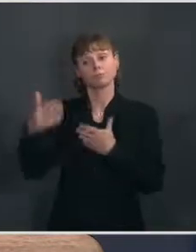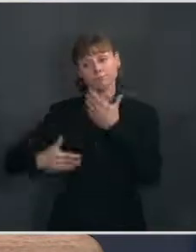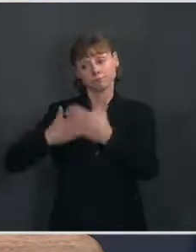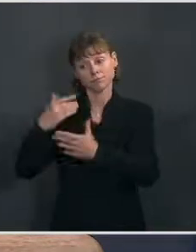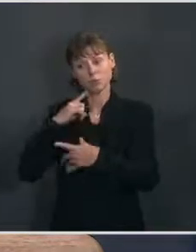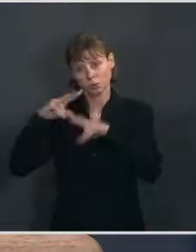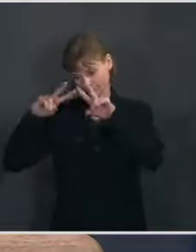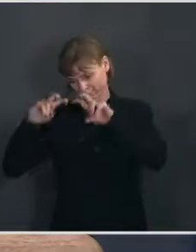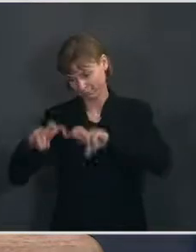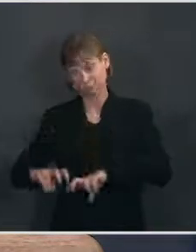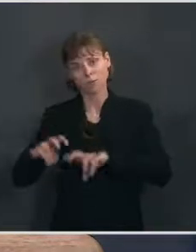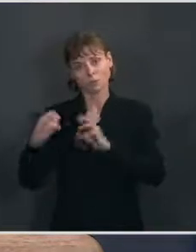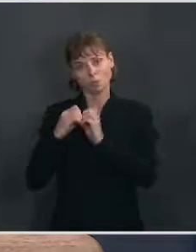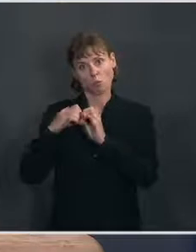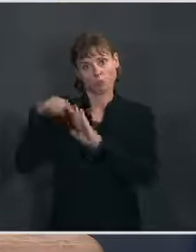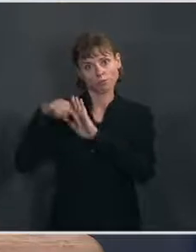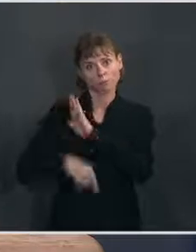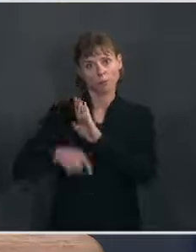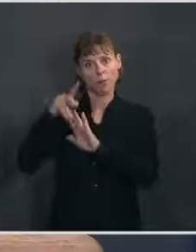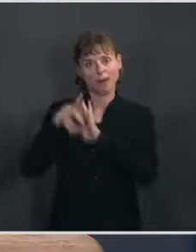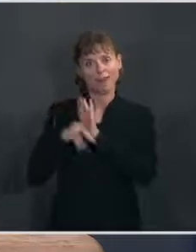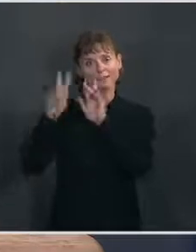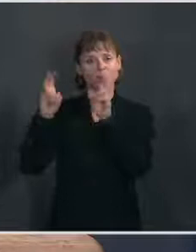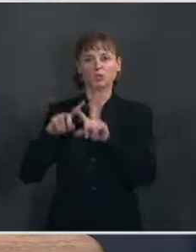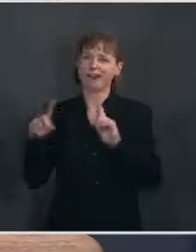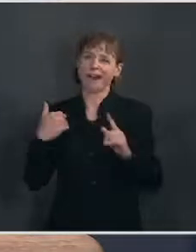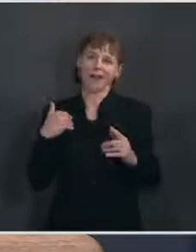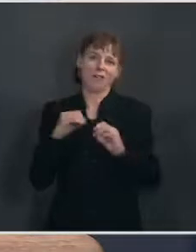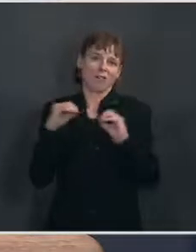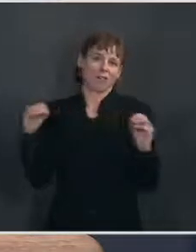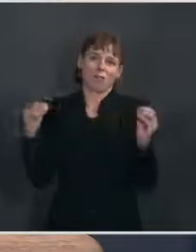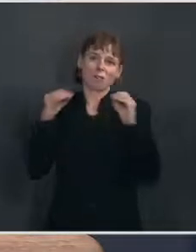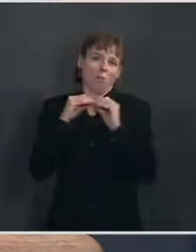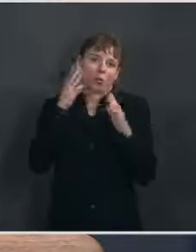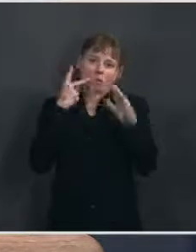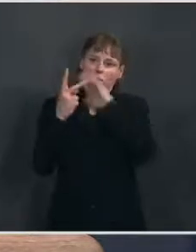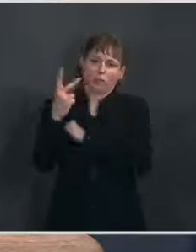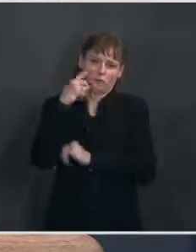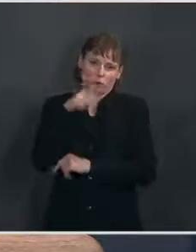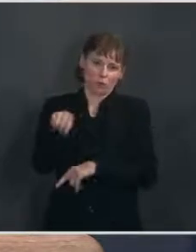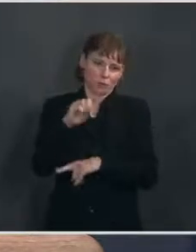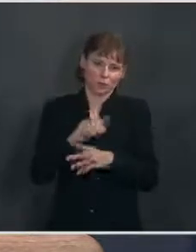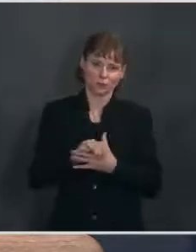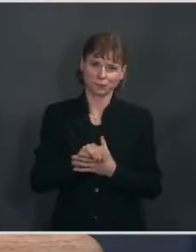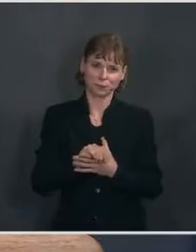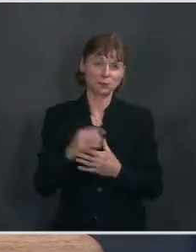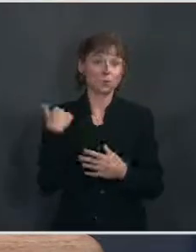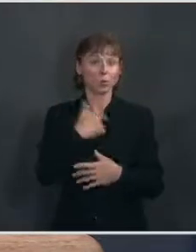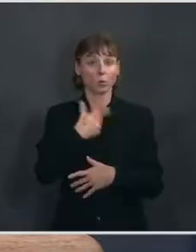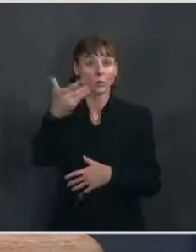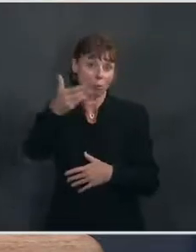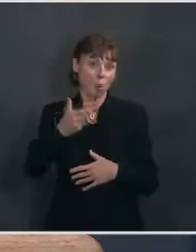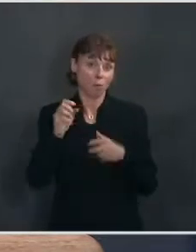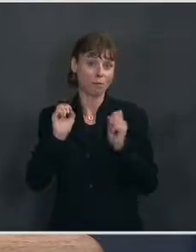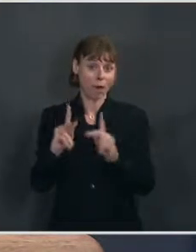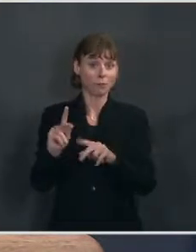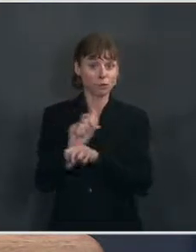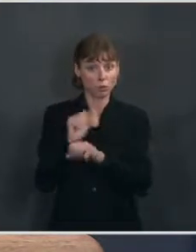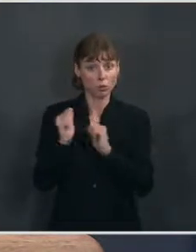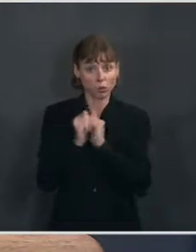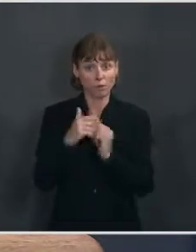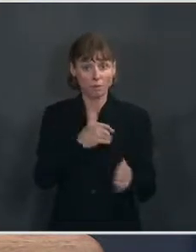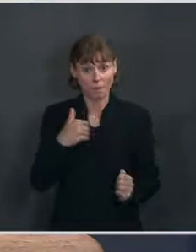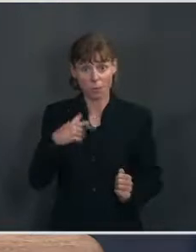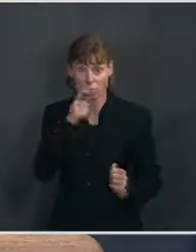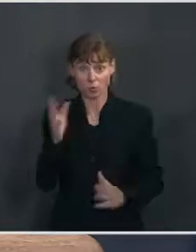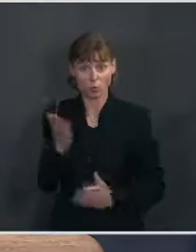policy issues. But I don't have anything further to predict for you other than we certainly welcome the opportunity to work with members who have